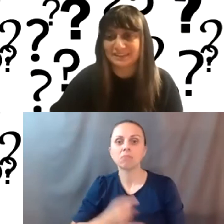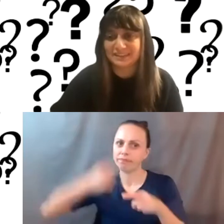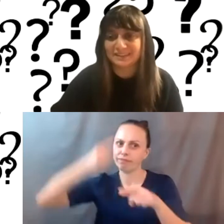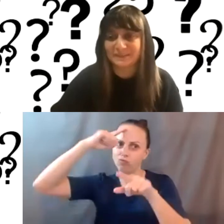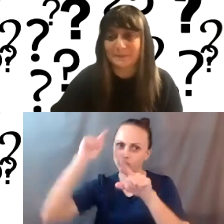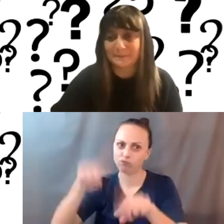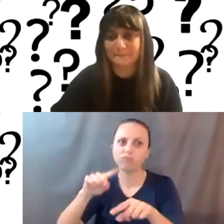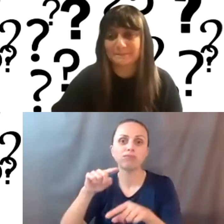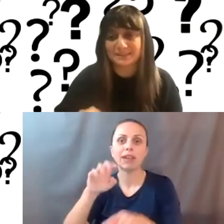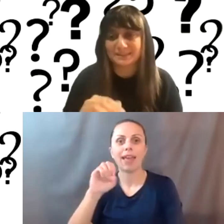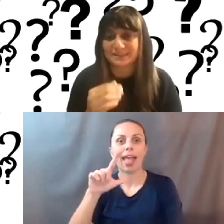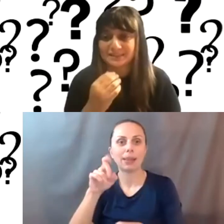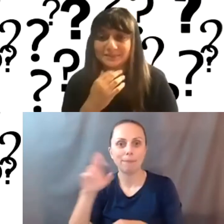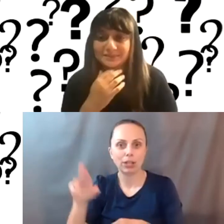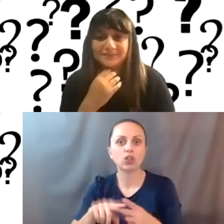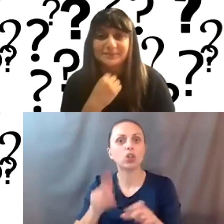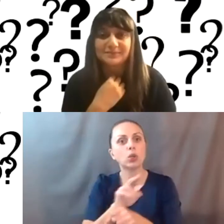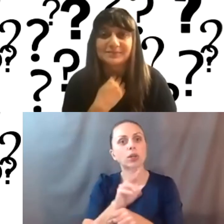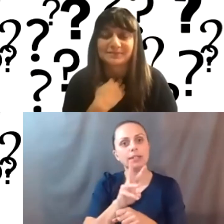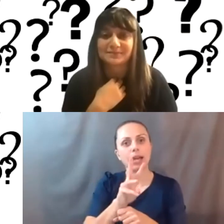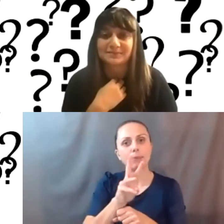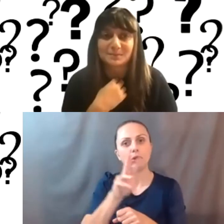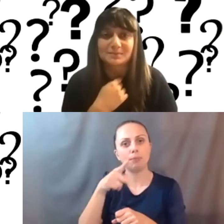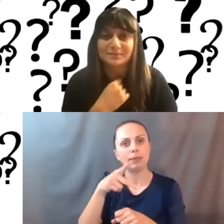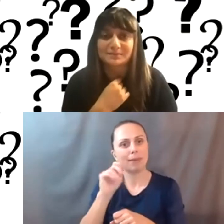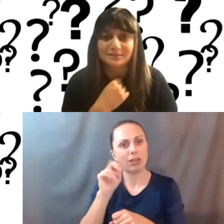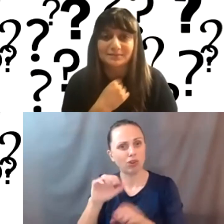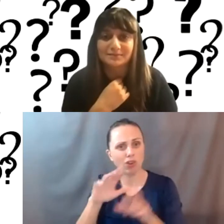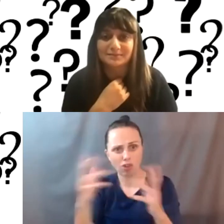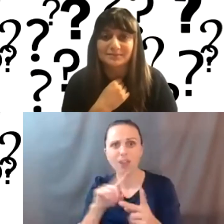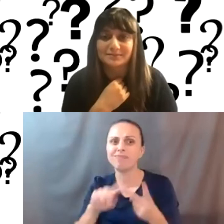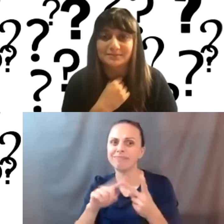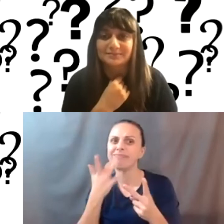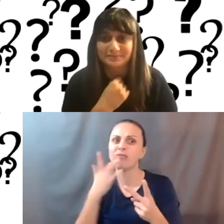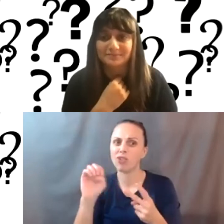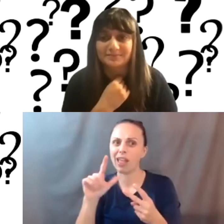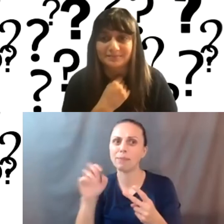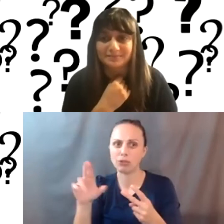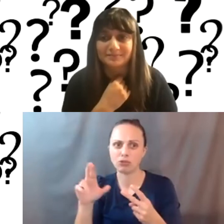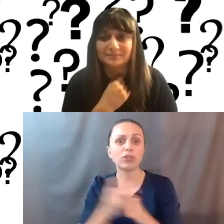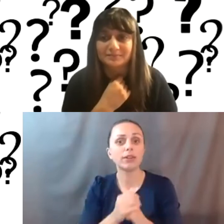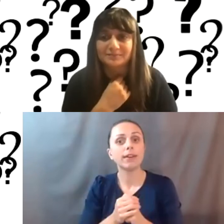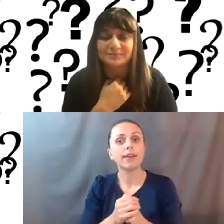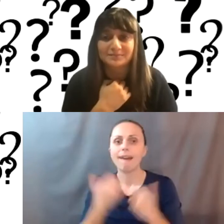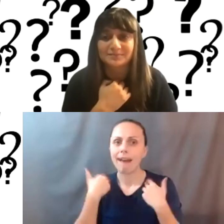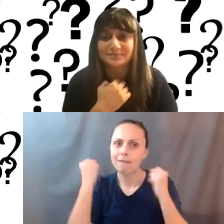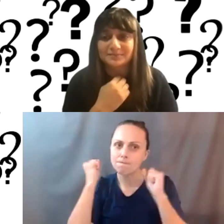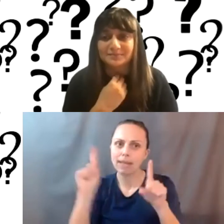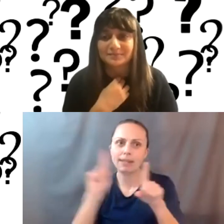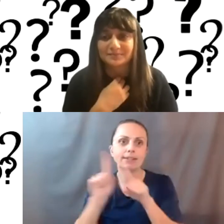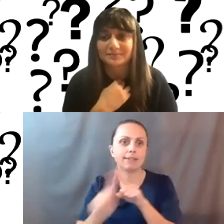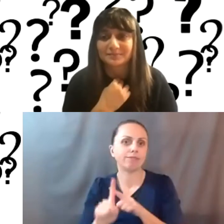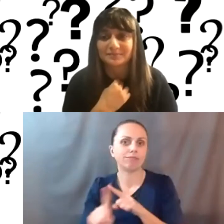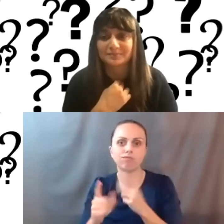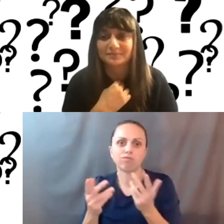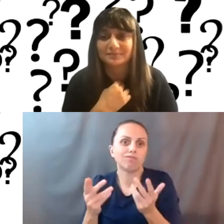Elementor. I've used WP Bakery a lot on Elementor and I still like Elementor more. Um, there was a number of different, um, kind of,